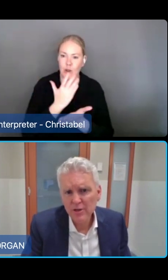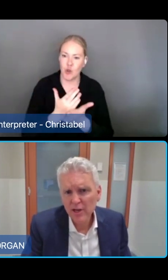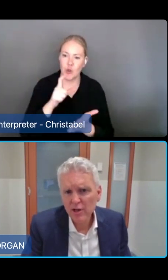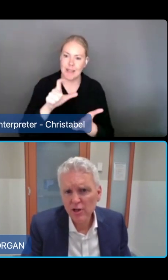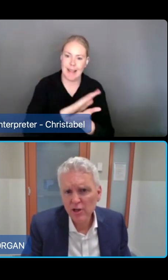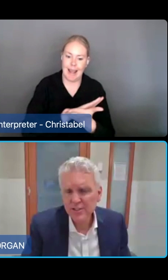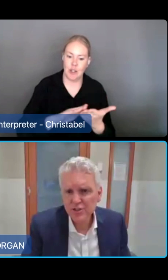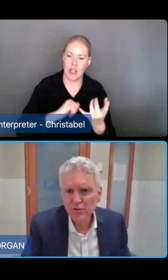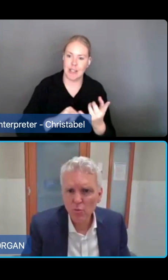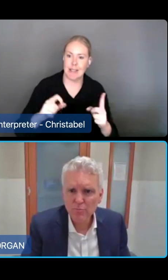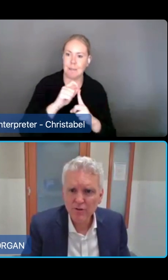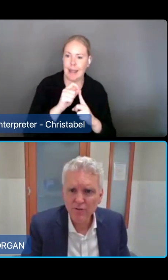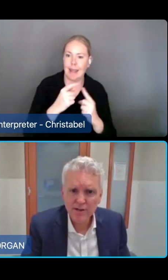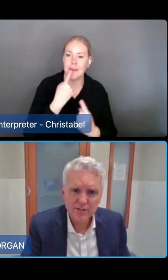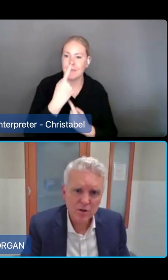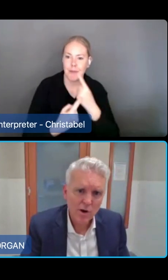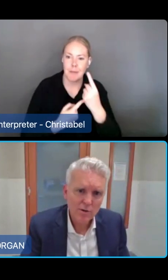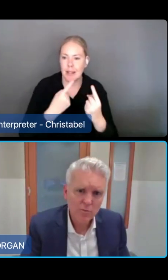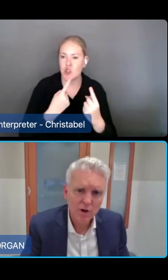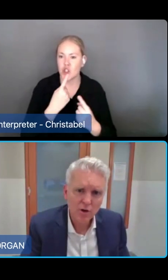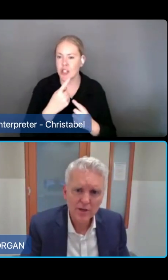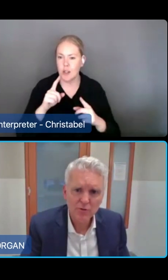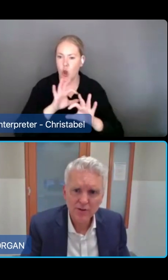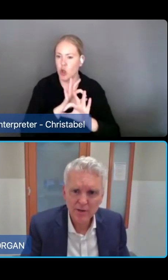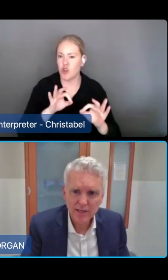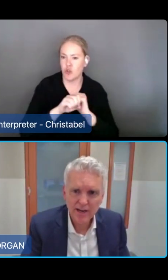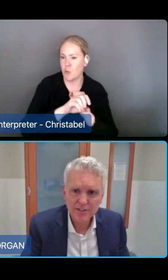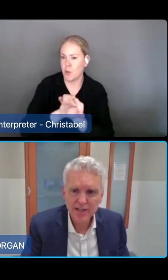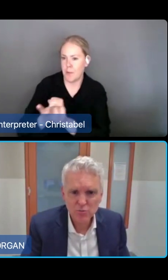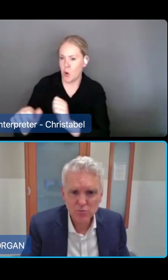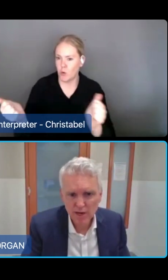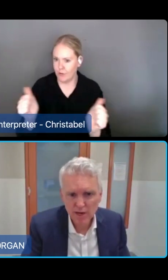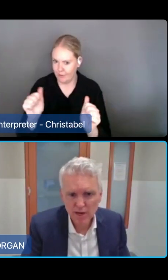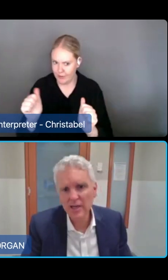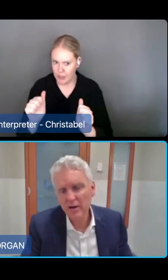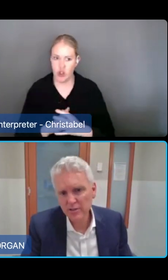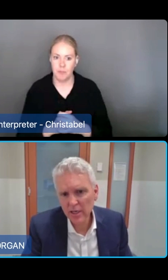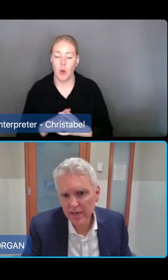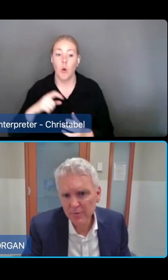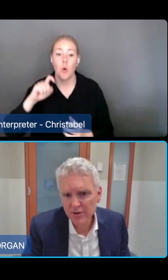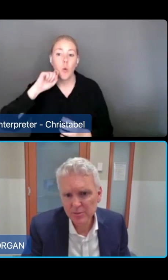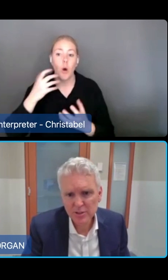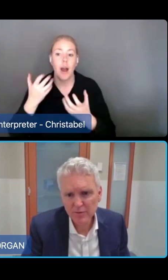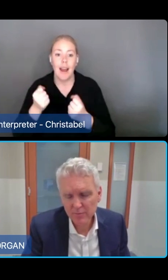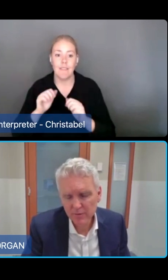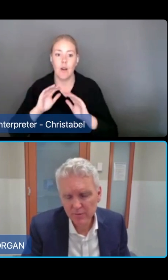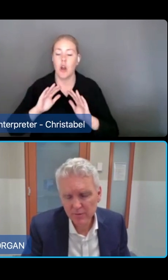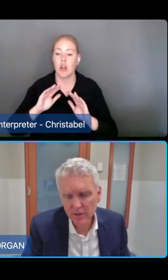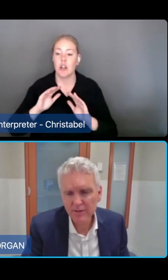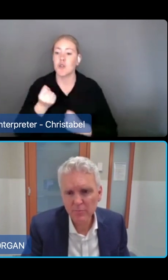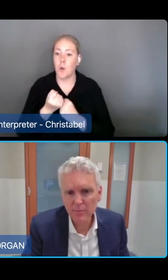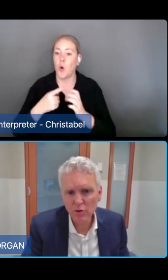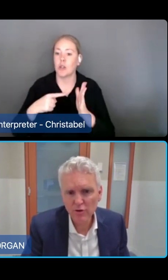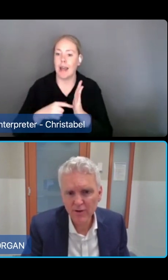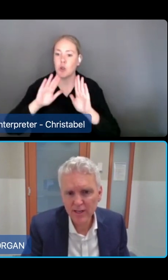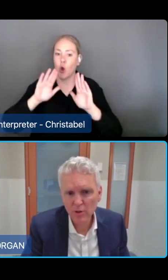I'll be doing a Q&A session with providers and one with older people, family and carers next week. I know it's the lead up to Christmas, but it'll